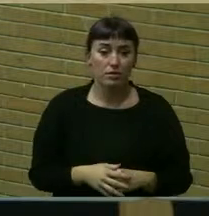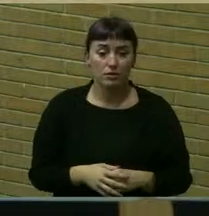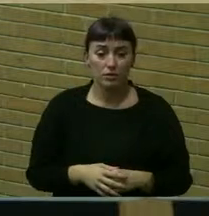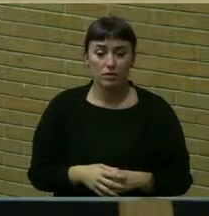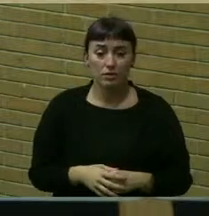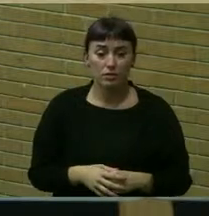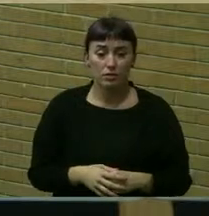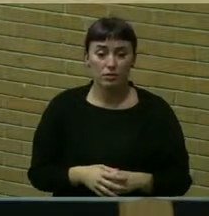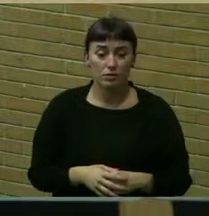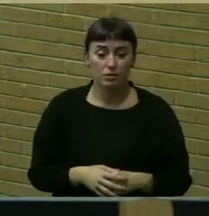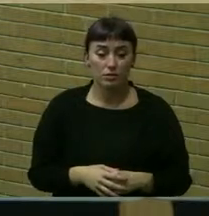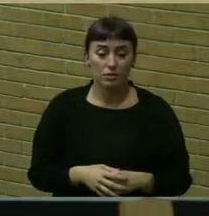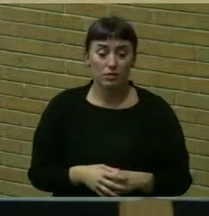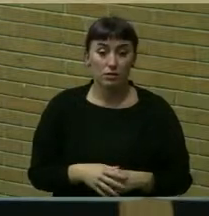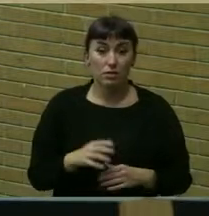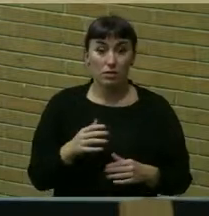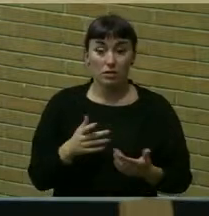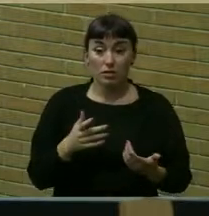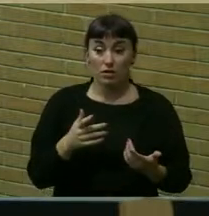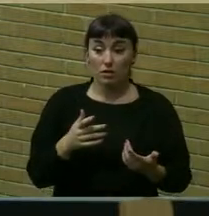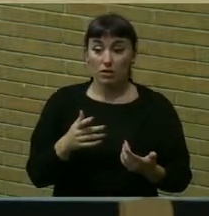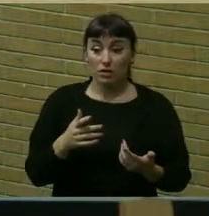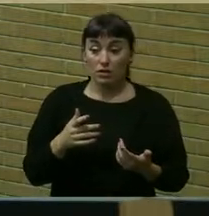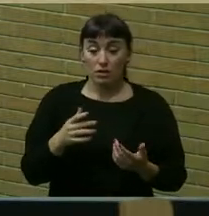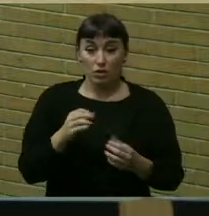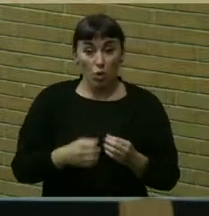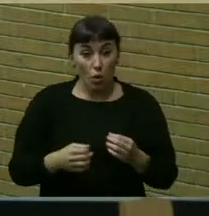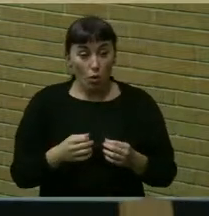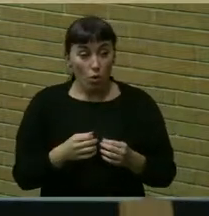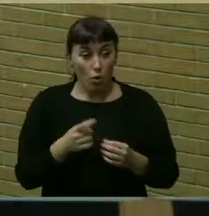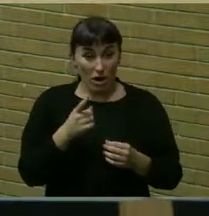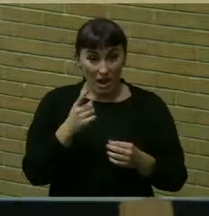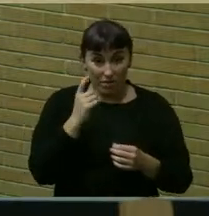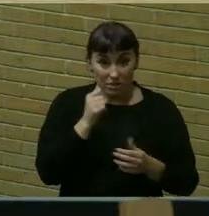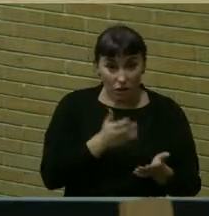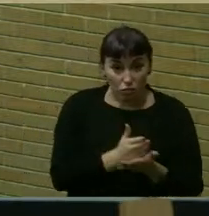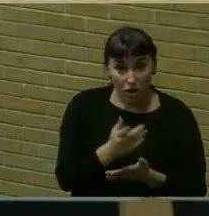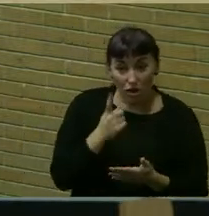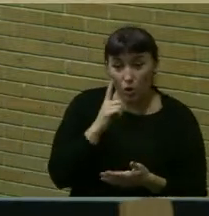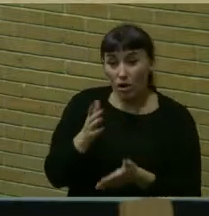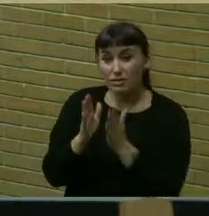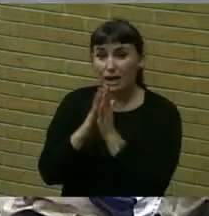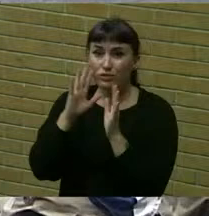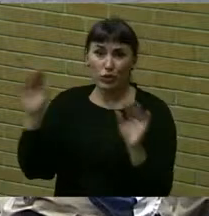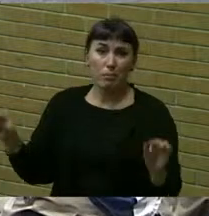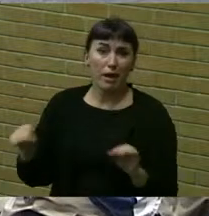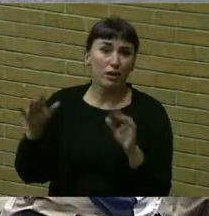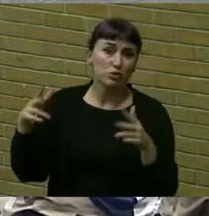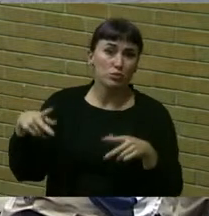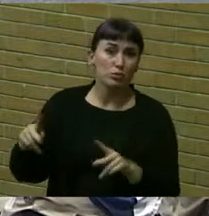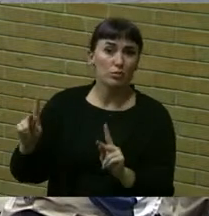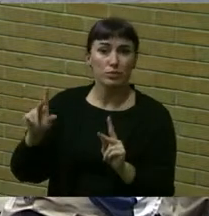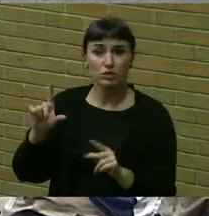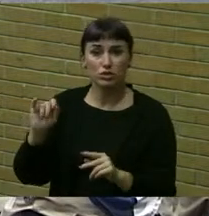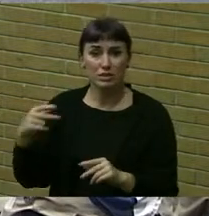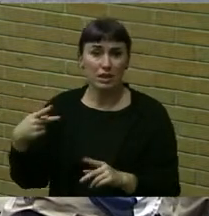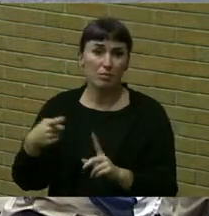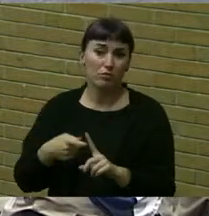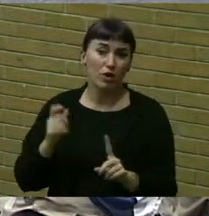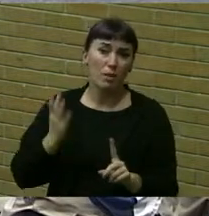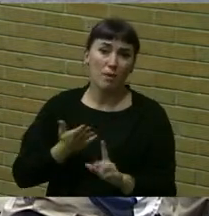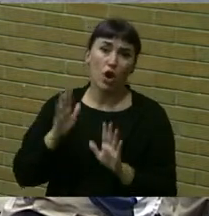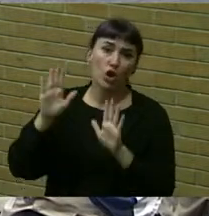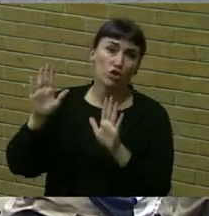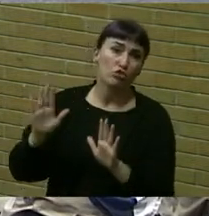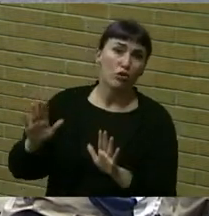no longer a right, if you need to seek a permission slip, a magical permission slip from our great hound